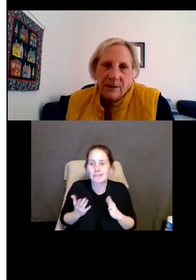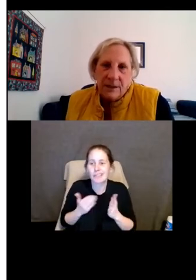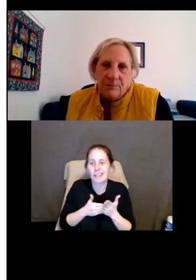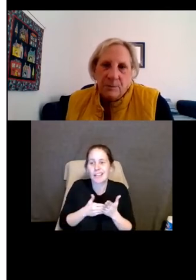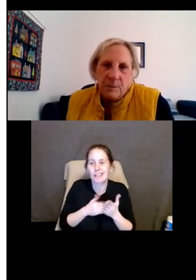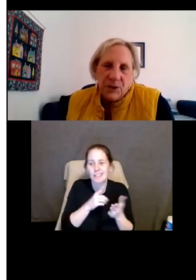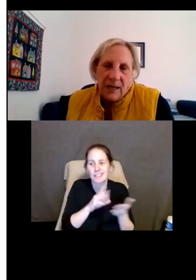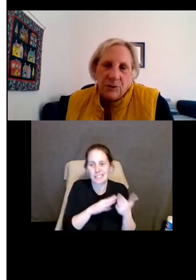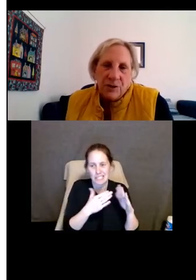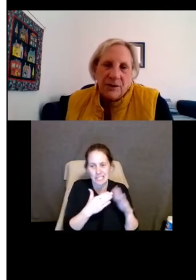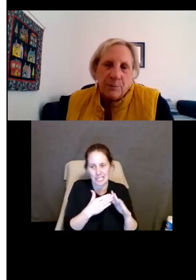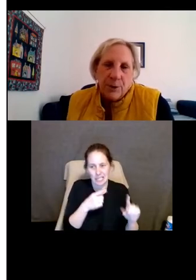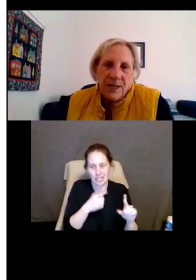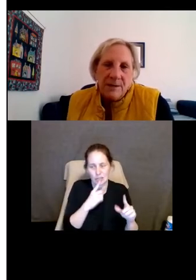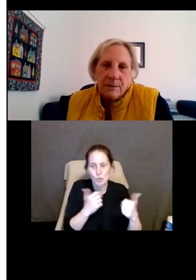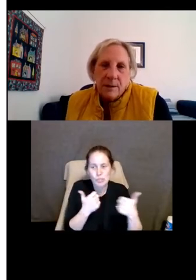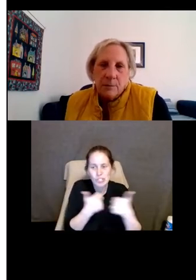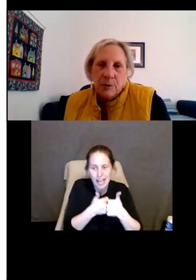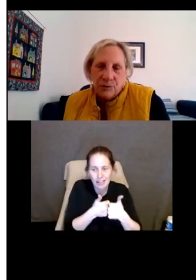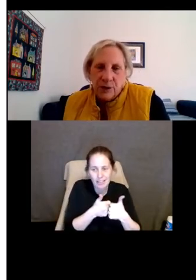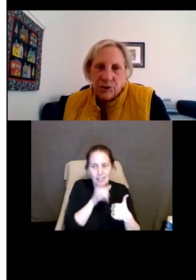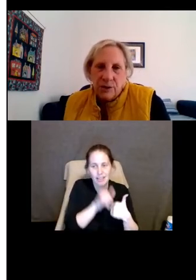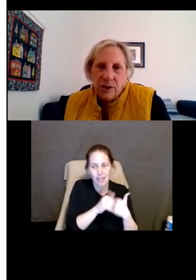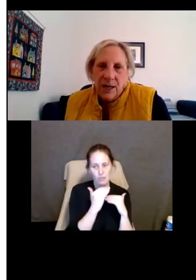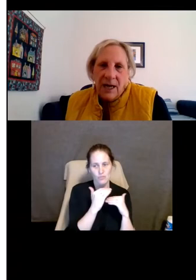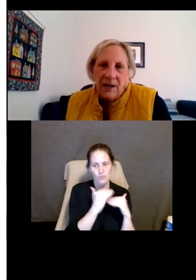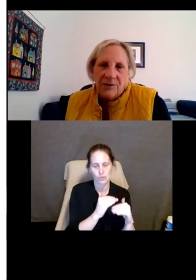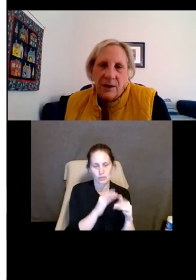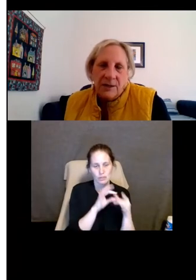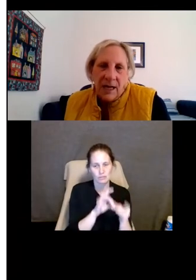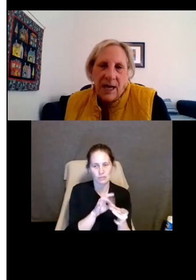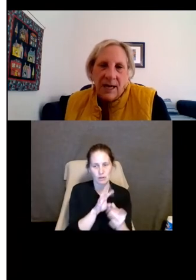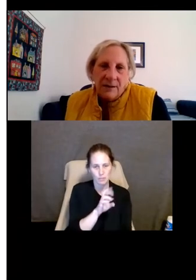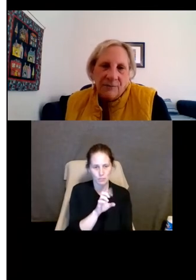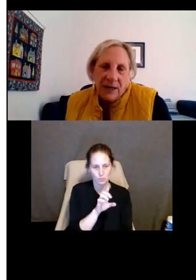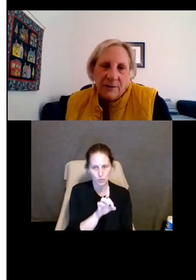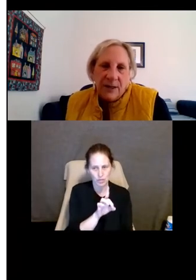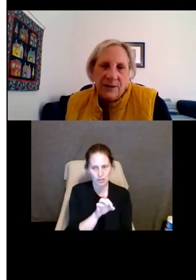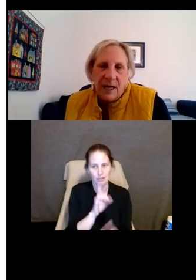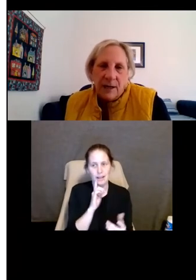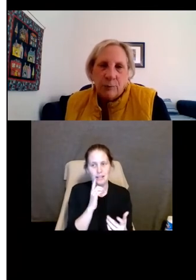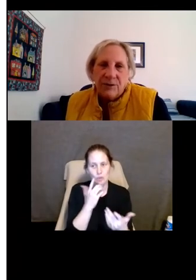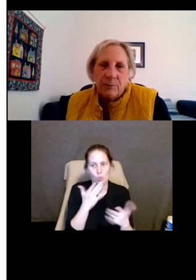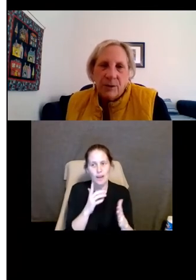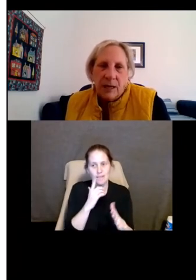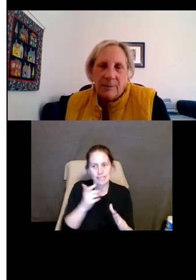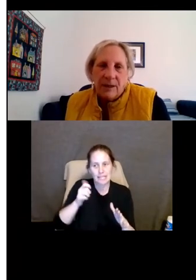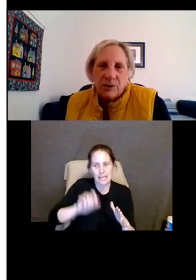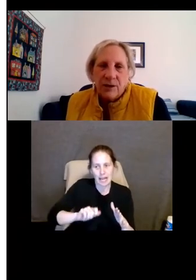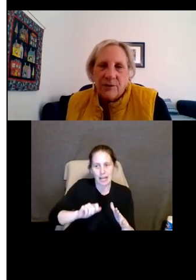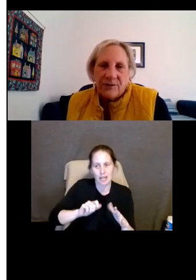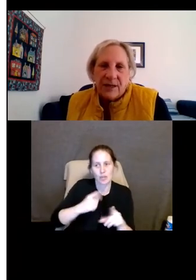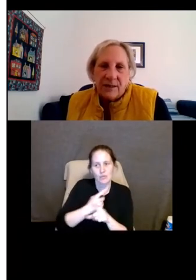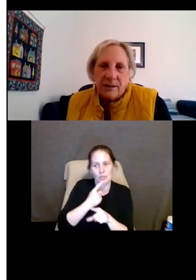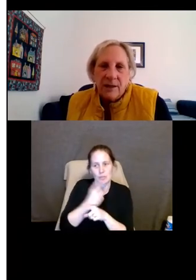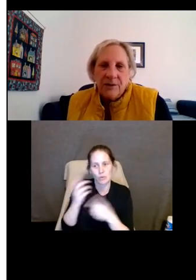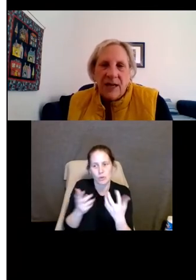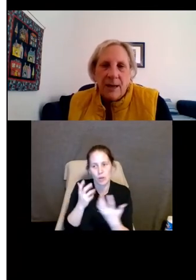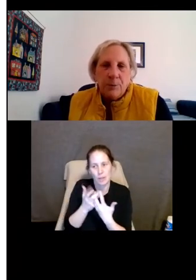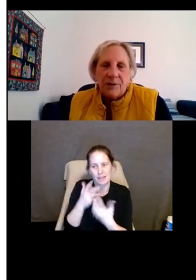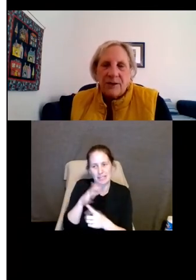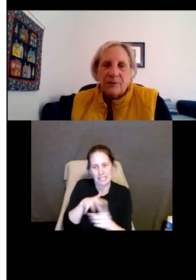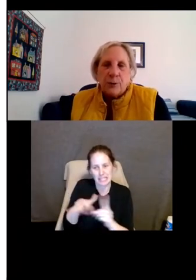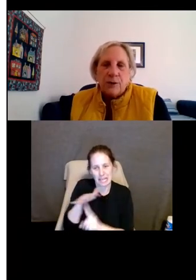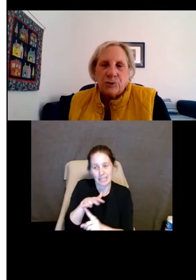municipality challenging its breed restriction as effectively denying a reasonable accommodation in this setting.